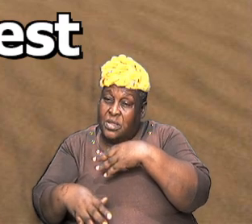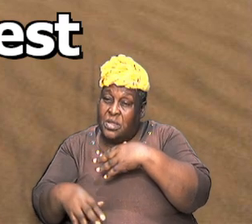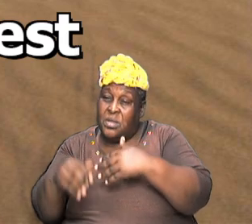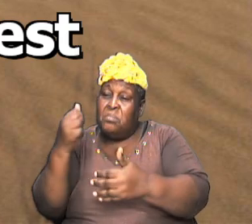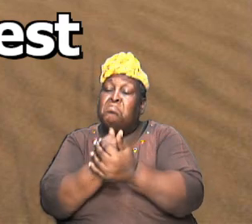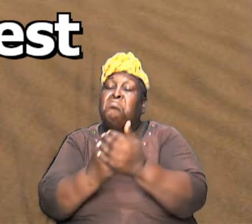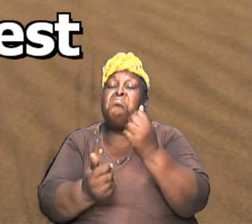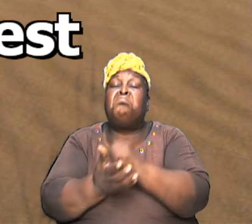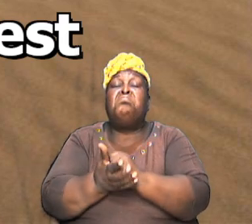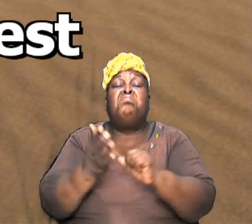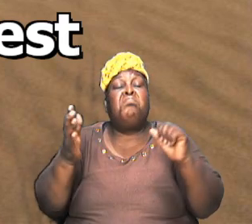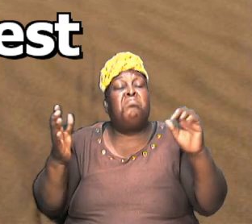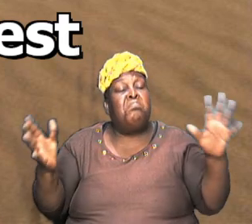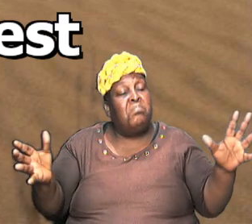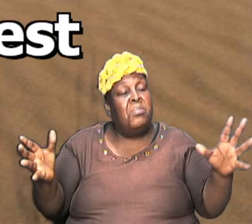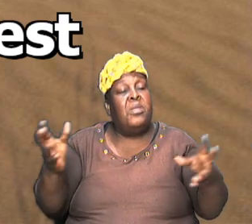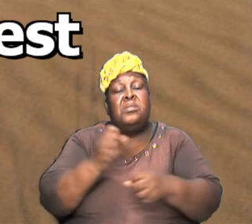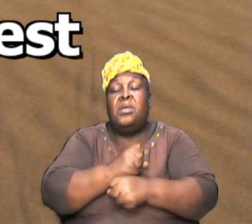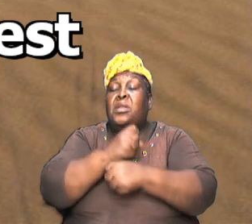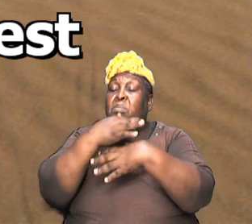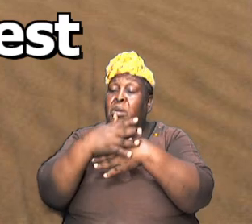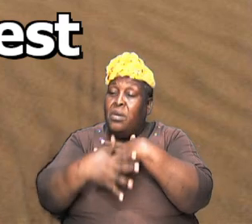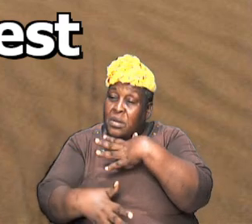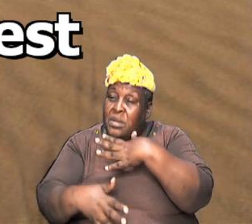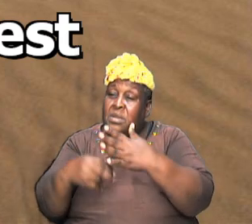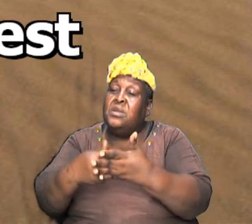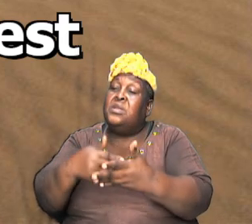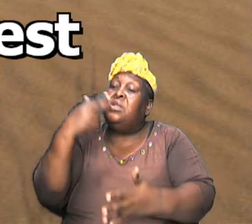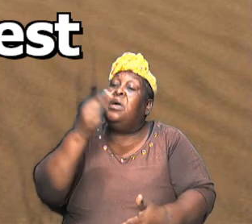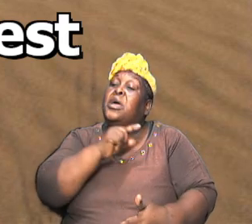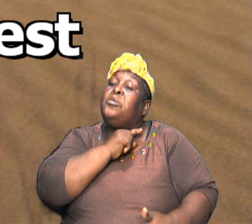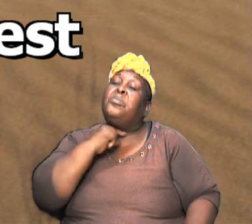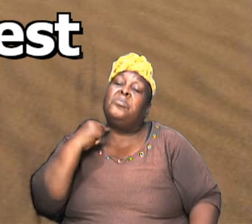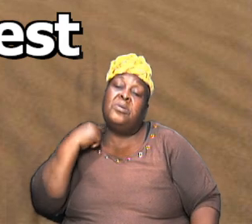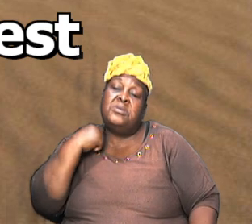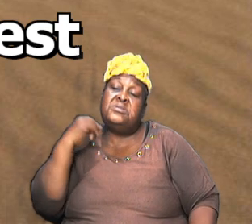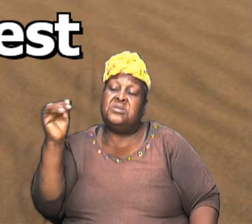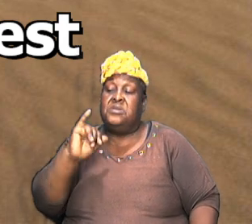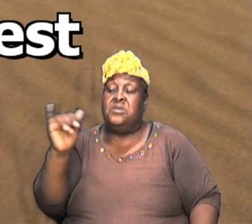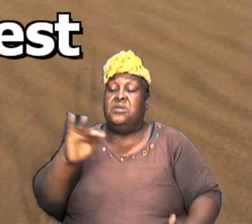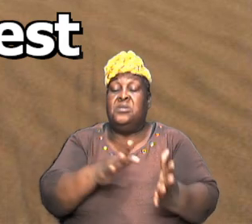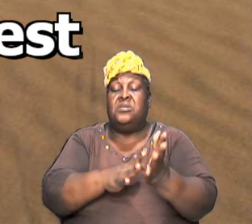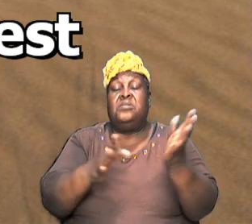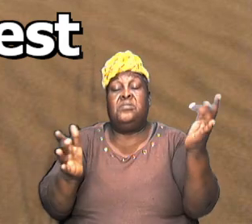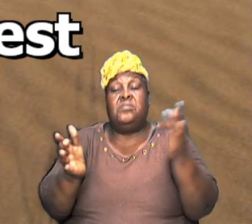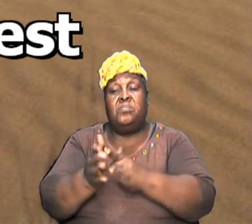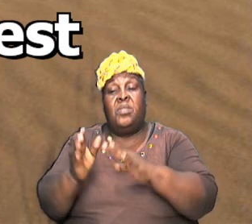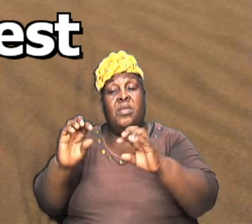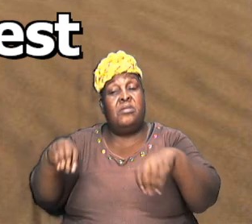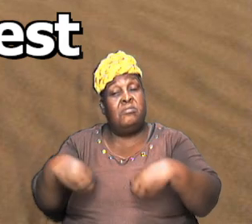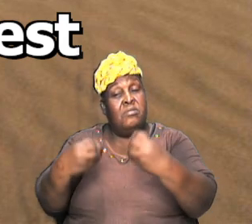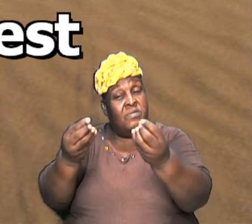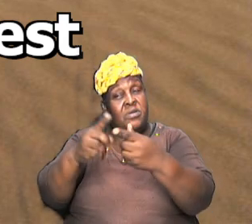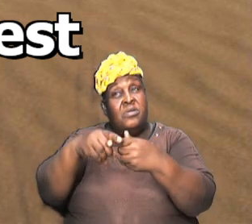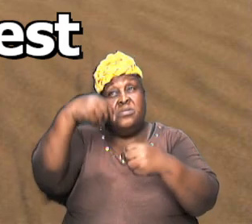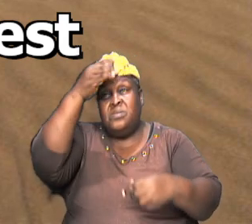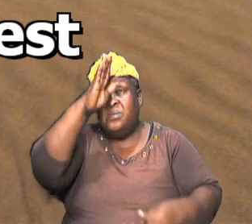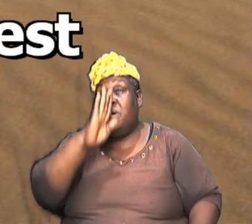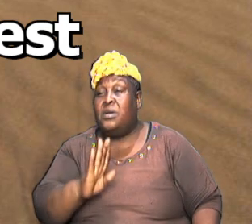the sacrifice and take the blood now as the high priest same Jesus and offer it to God